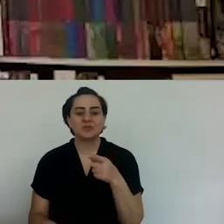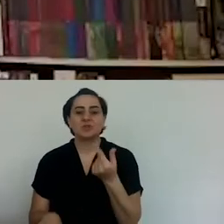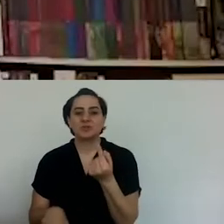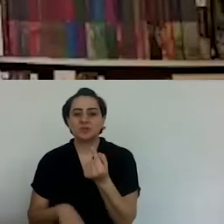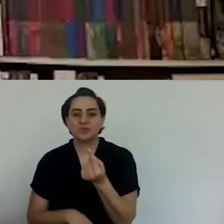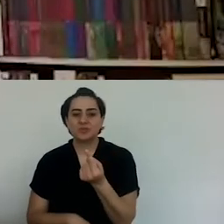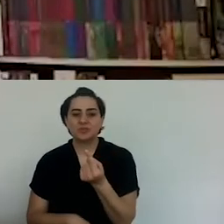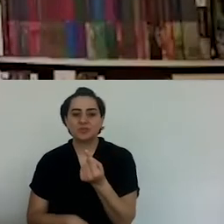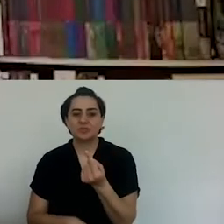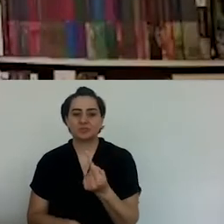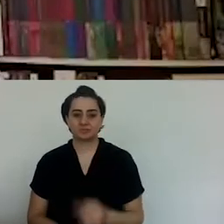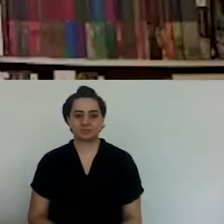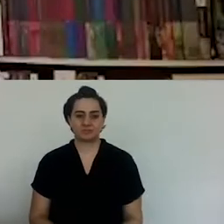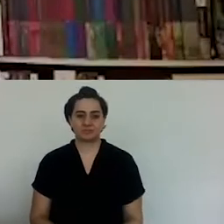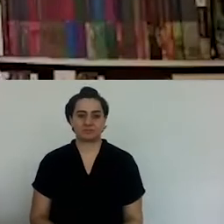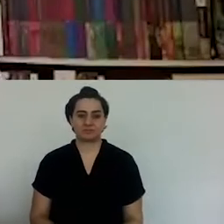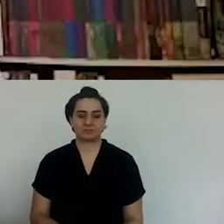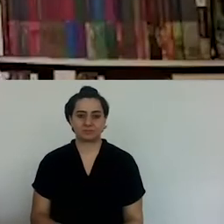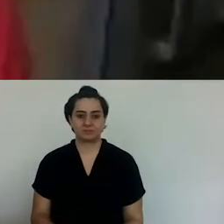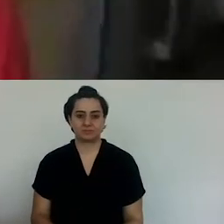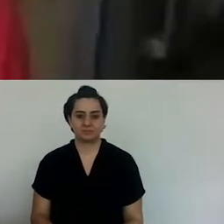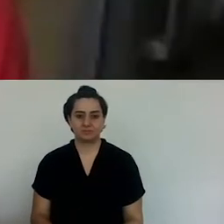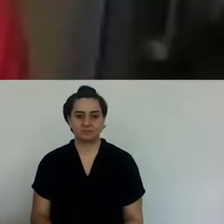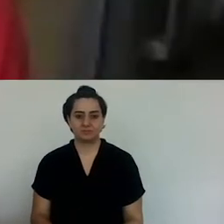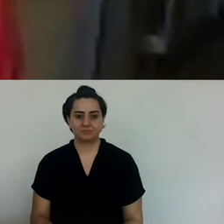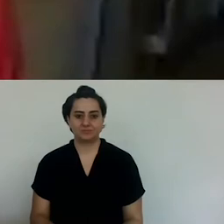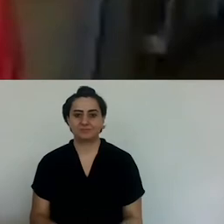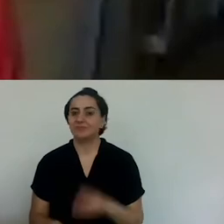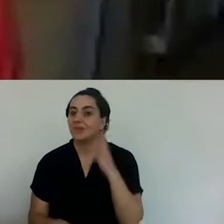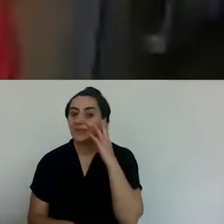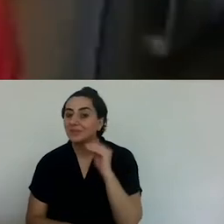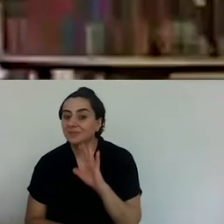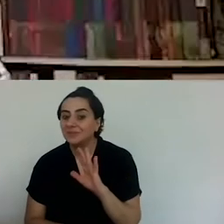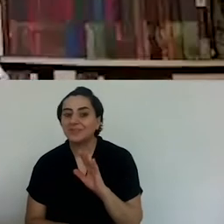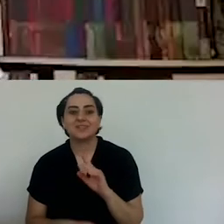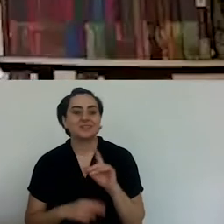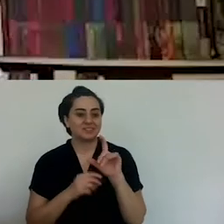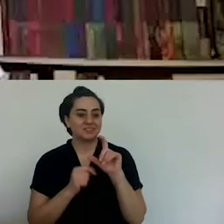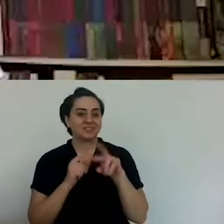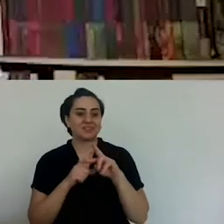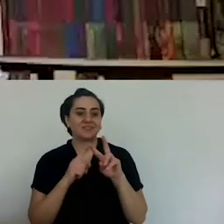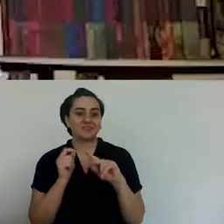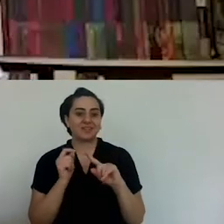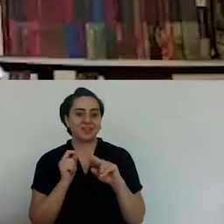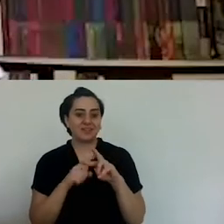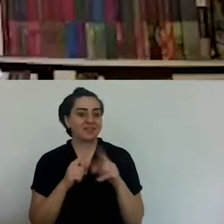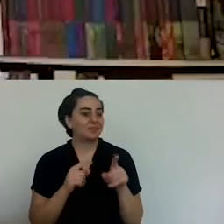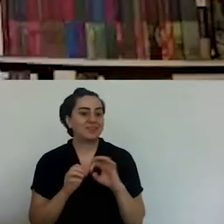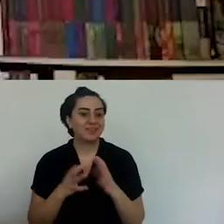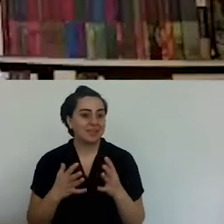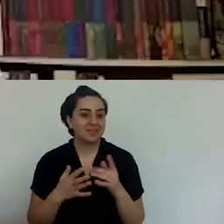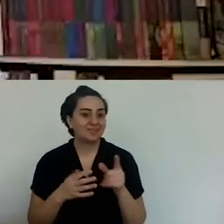In a box, I'll talk about what chavela means.